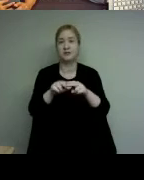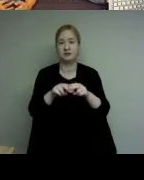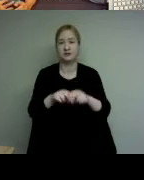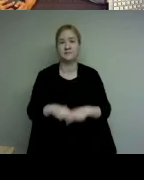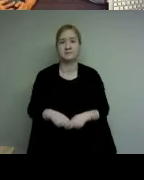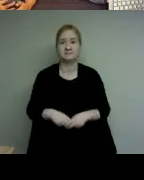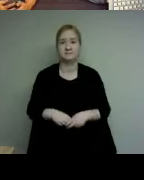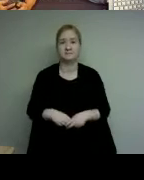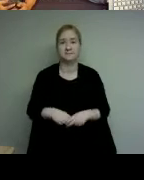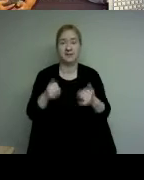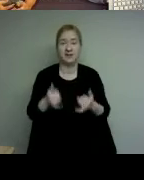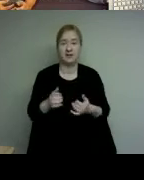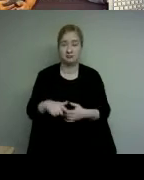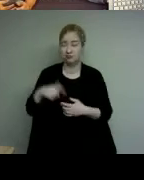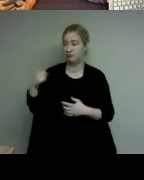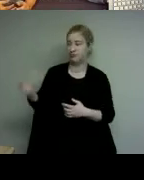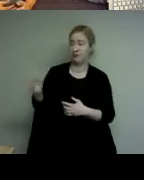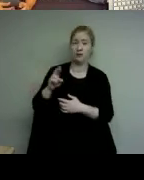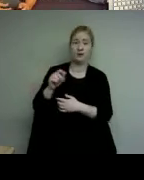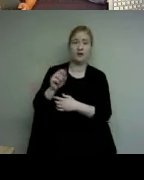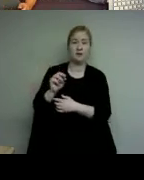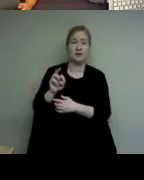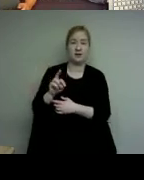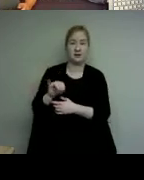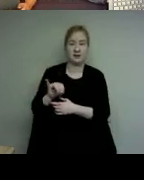-worker reverend to conclude our presentation